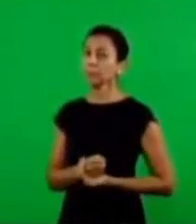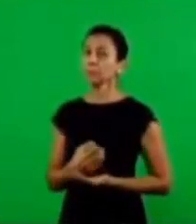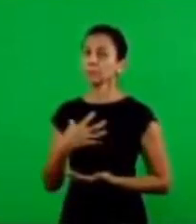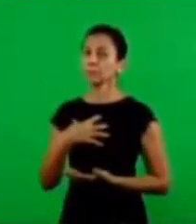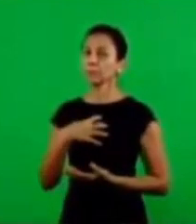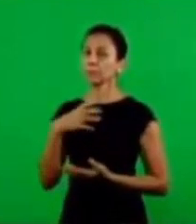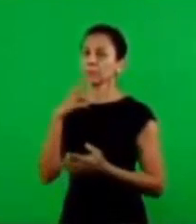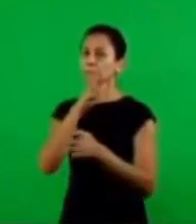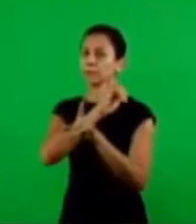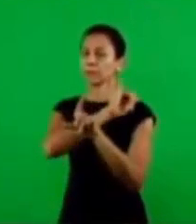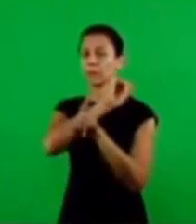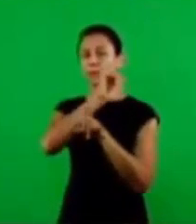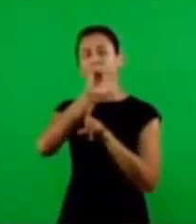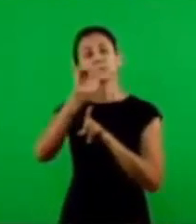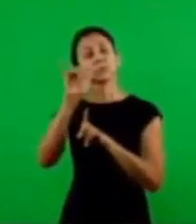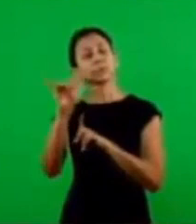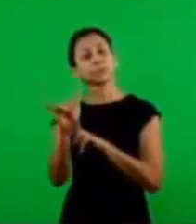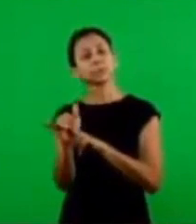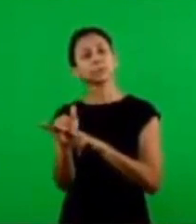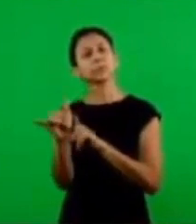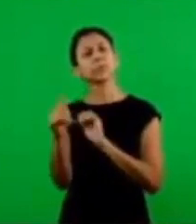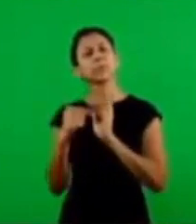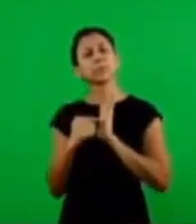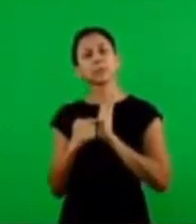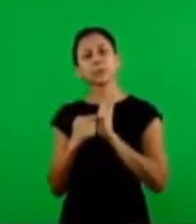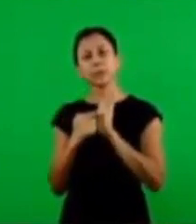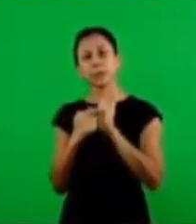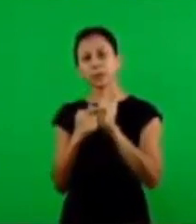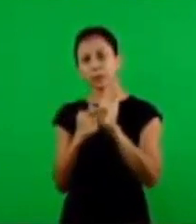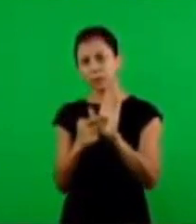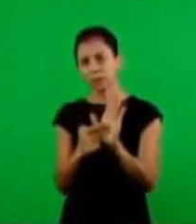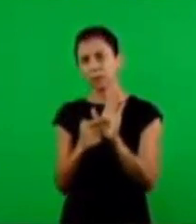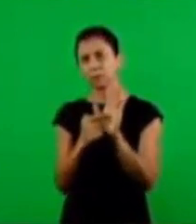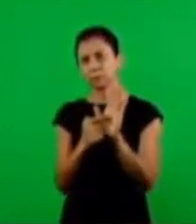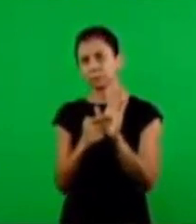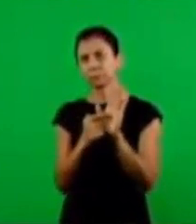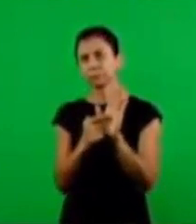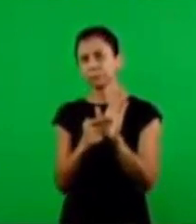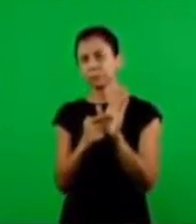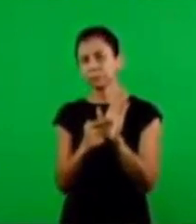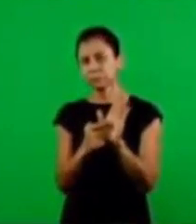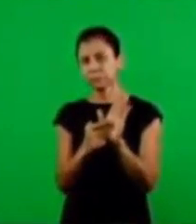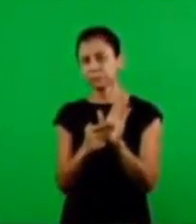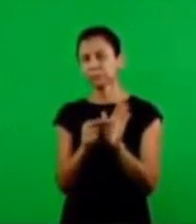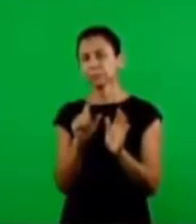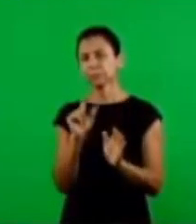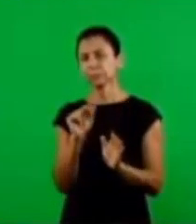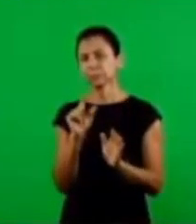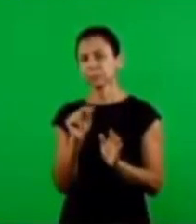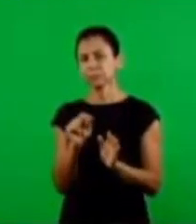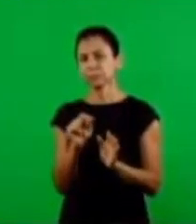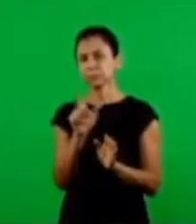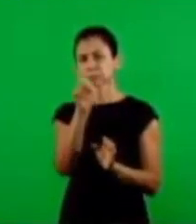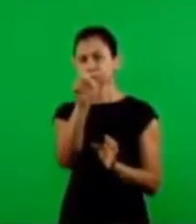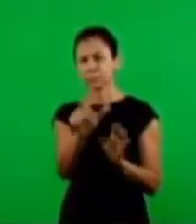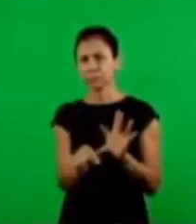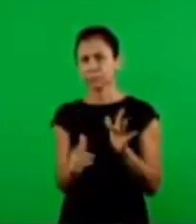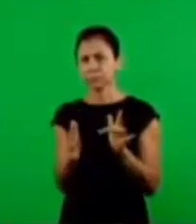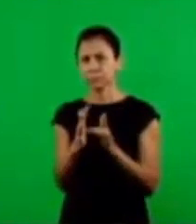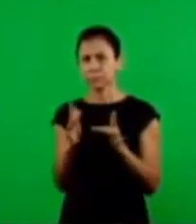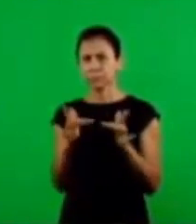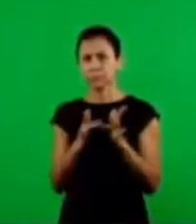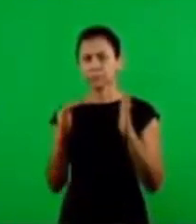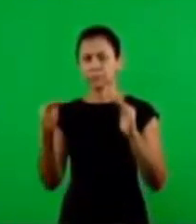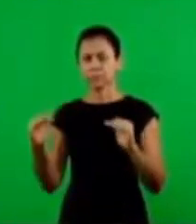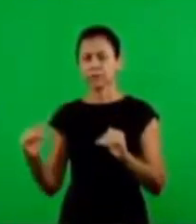now the prophetic meaning to show one thing here the glorification to the lord jesus